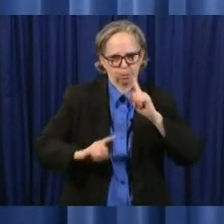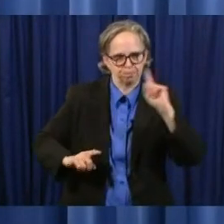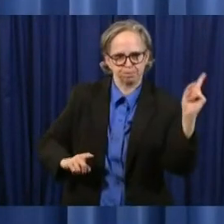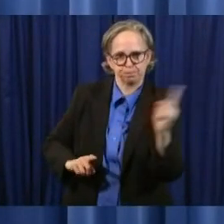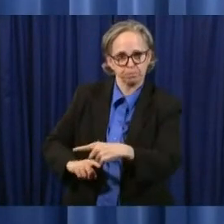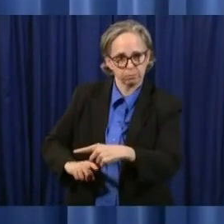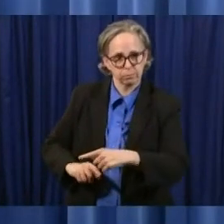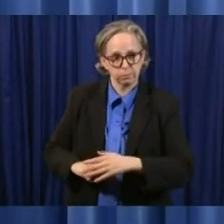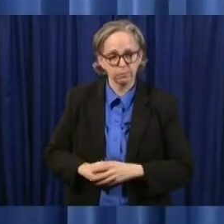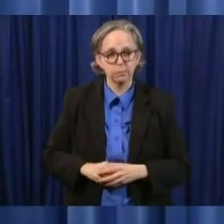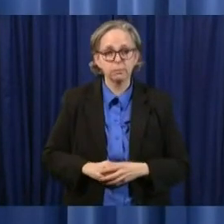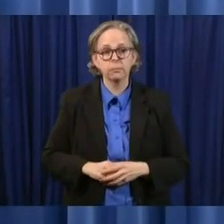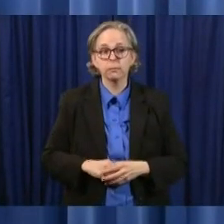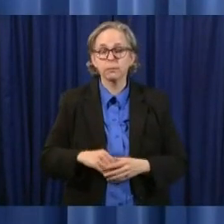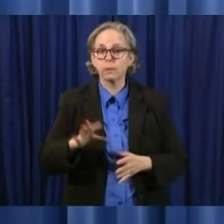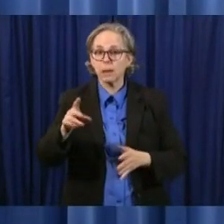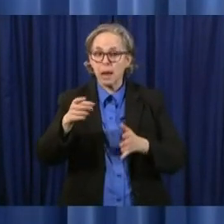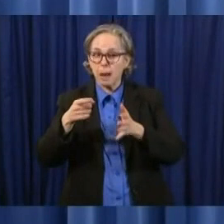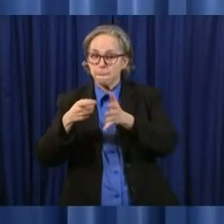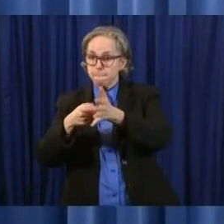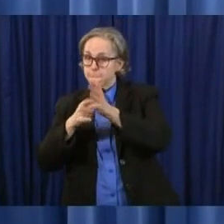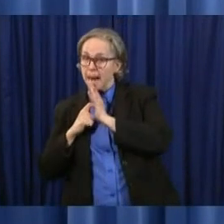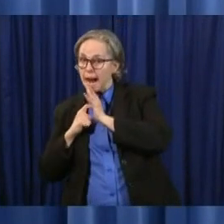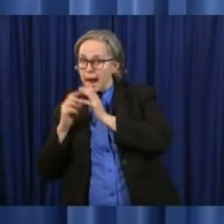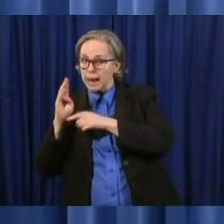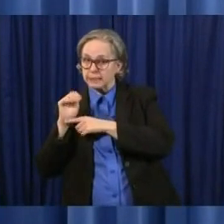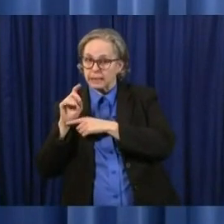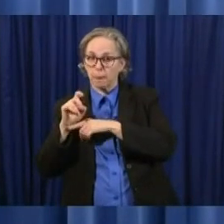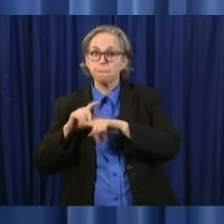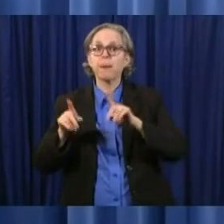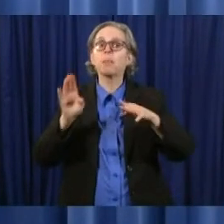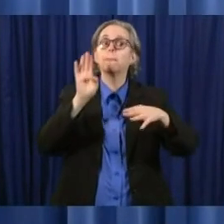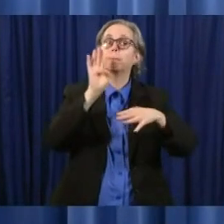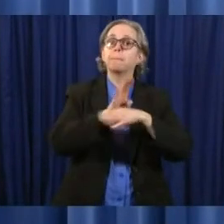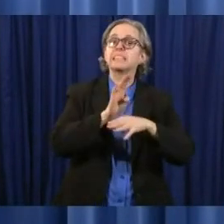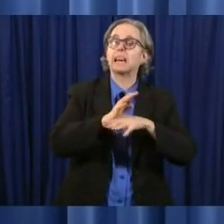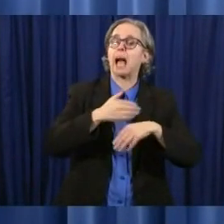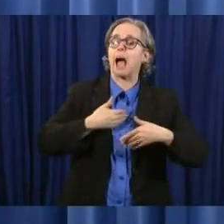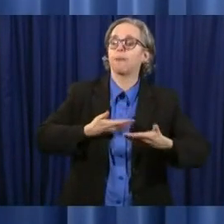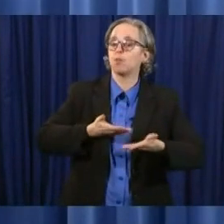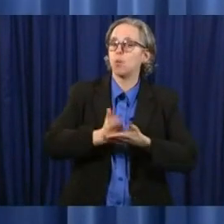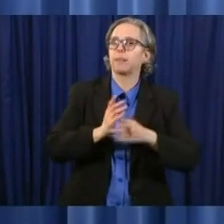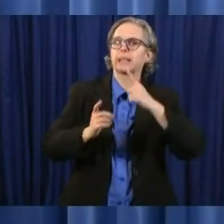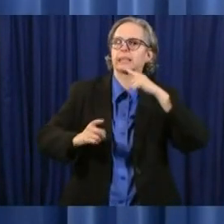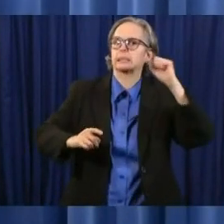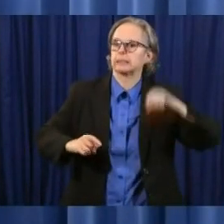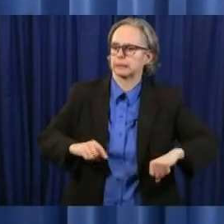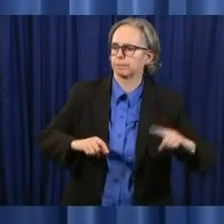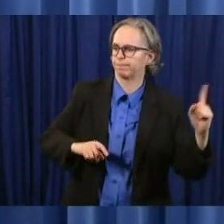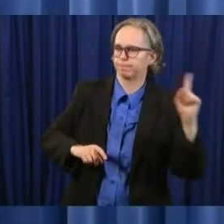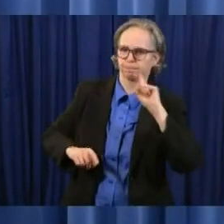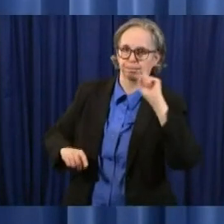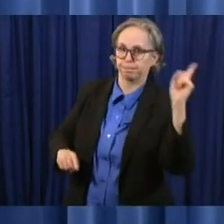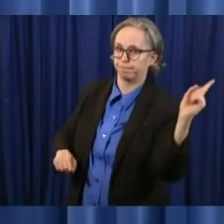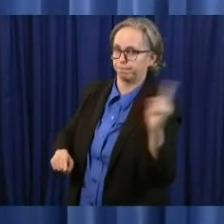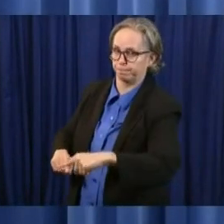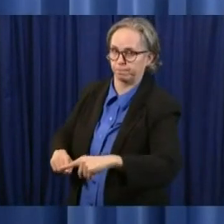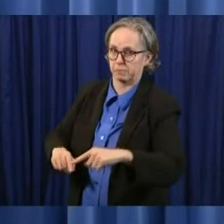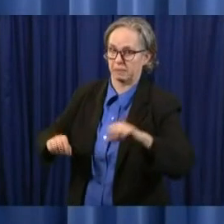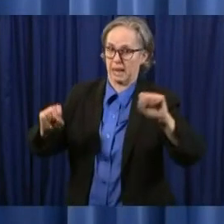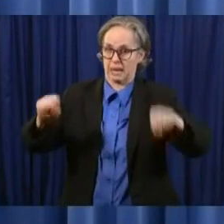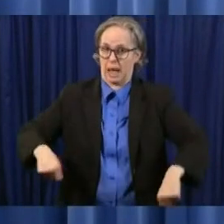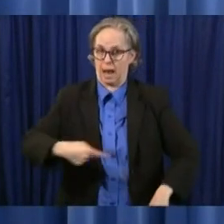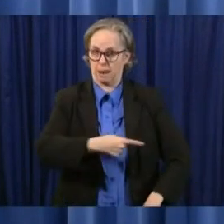that they had to do that but they have the right to do that and they could and they can do that if they if they wish to do that